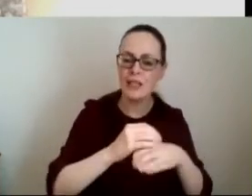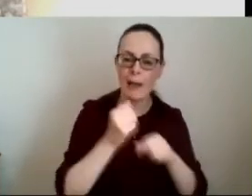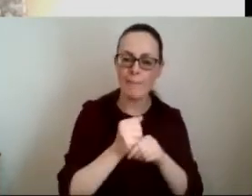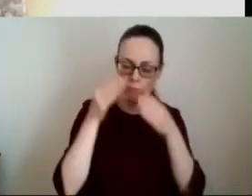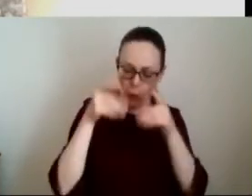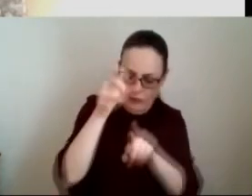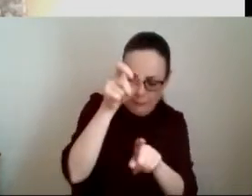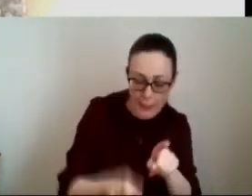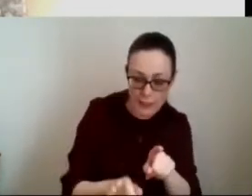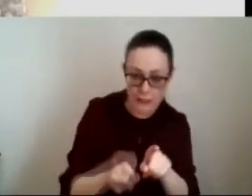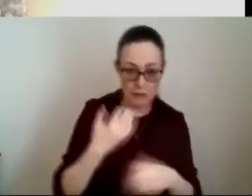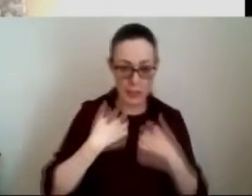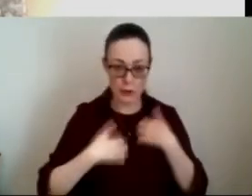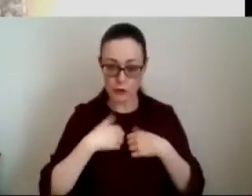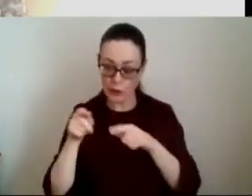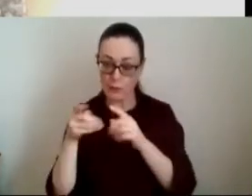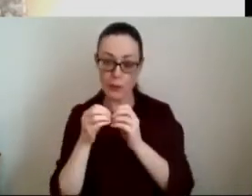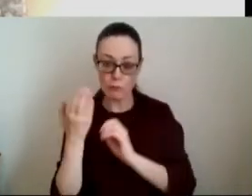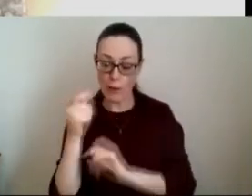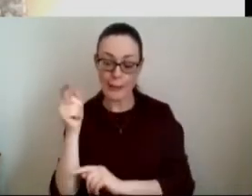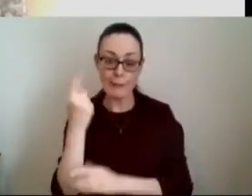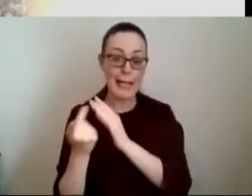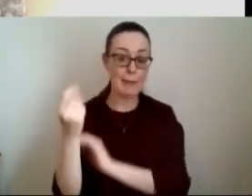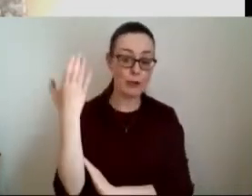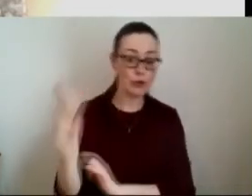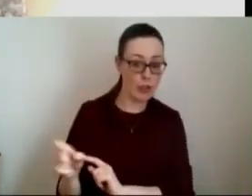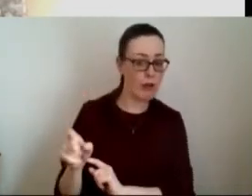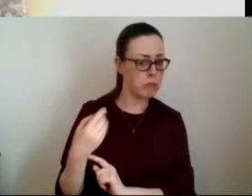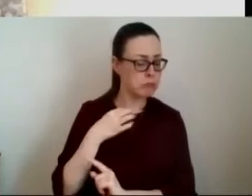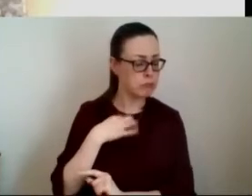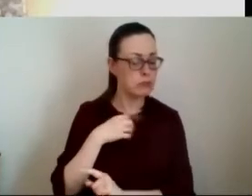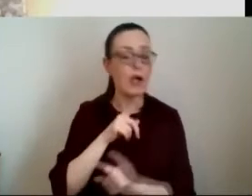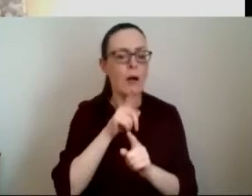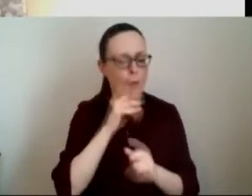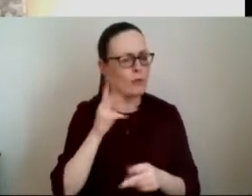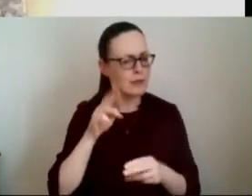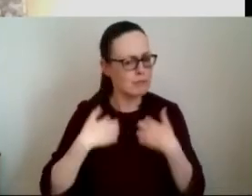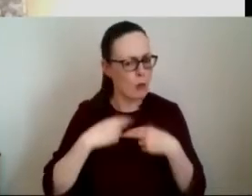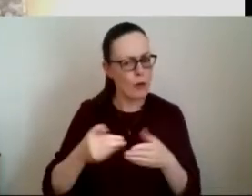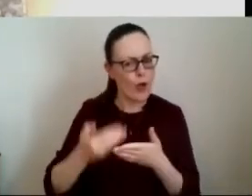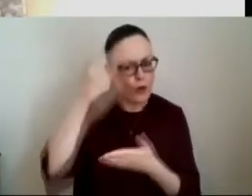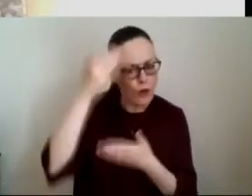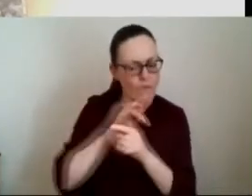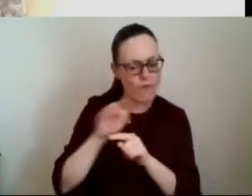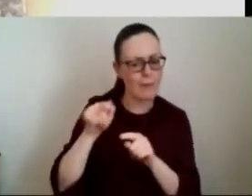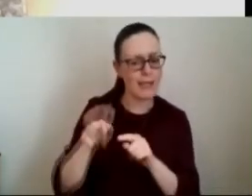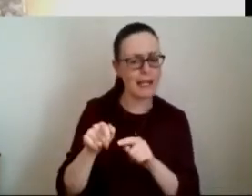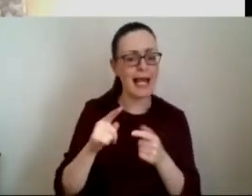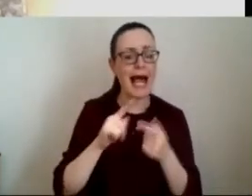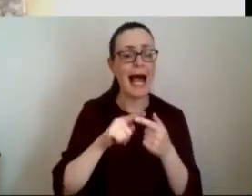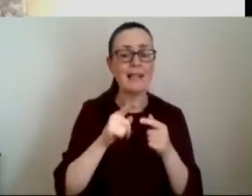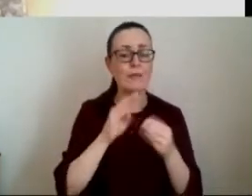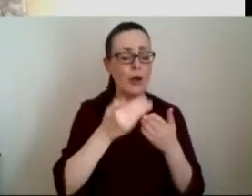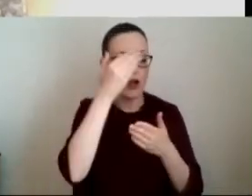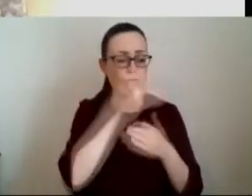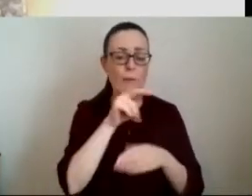in the point about the independent chair and and all sort of models but i think there's some very interest in learning from that and other initiatives and indeed from the northwest cancer center